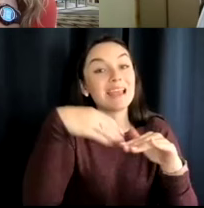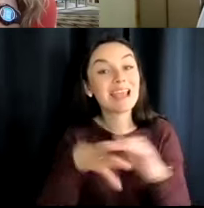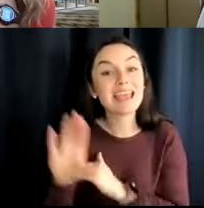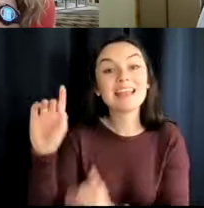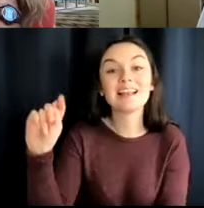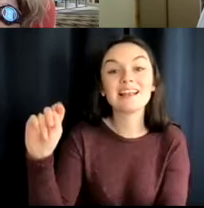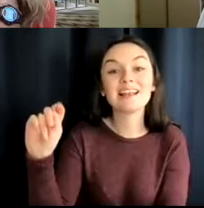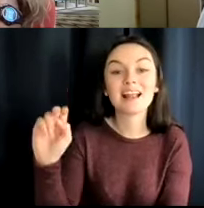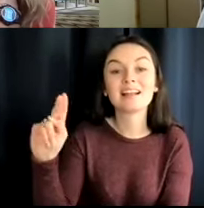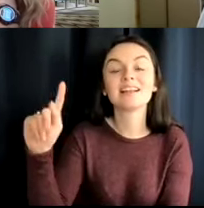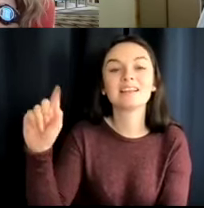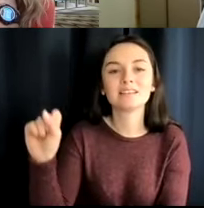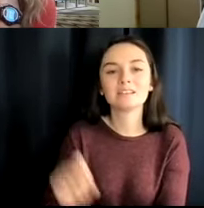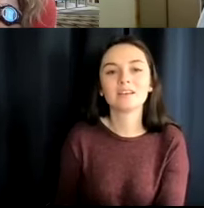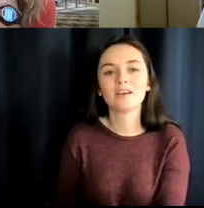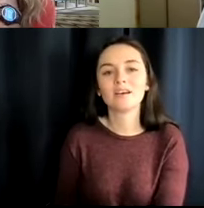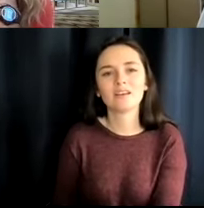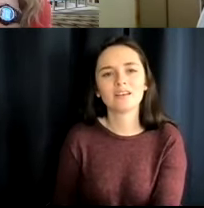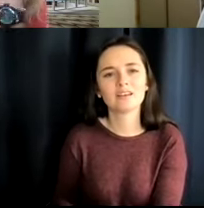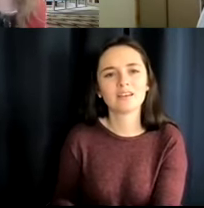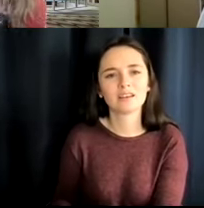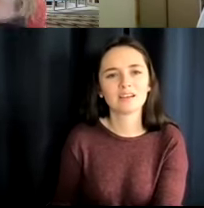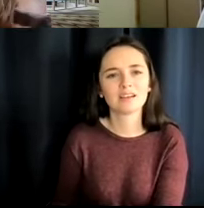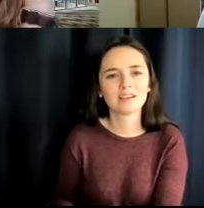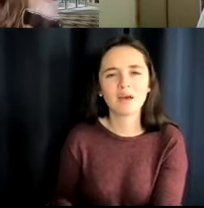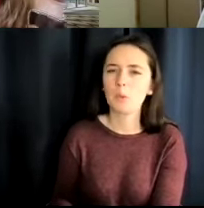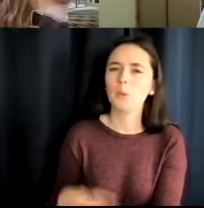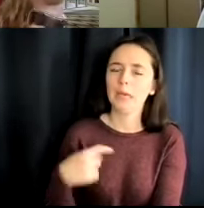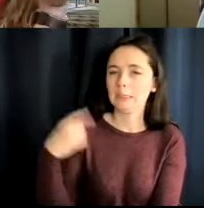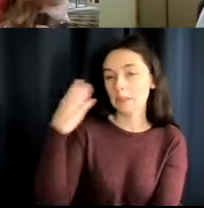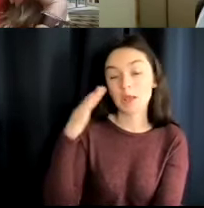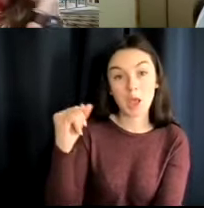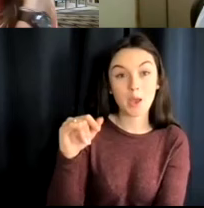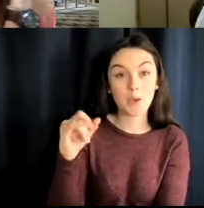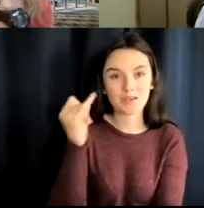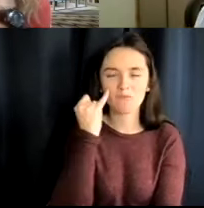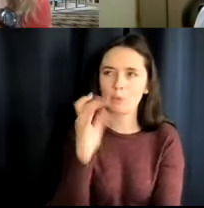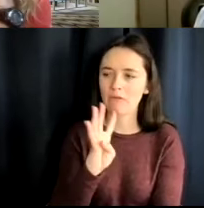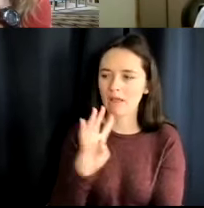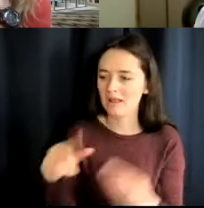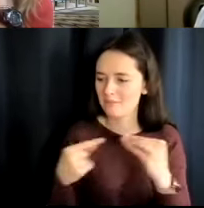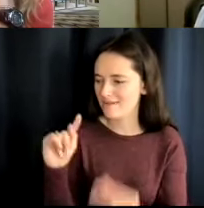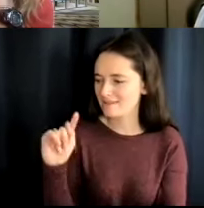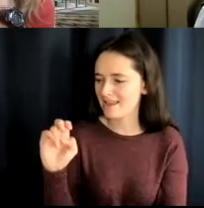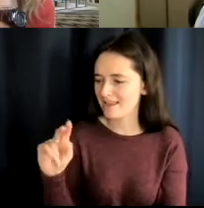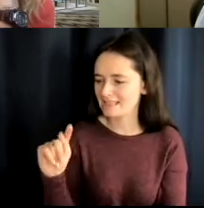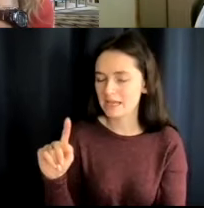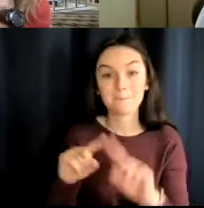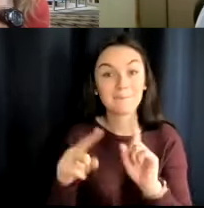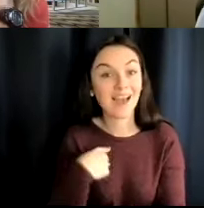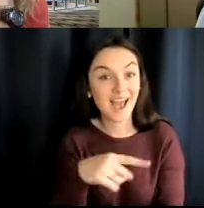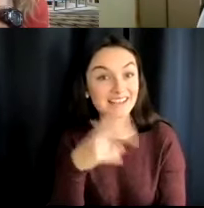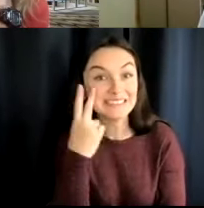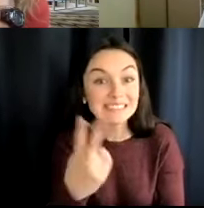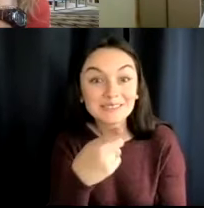you were talking about tents. Okay. I don't know if we were talking about tents, but I can see that you're in a cozy little tent. Tents are cool.